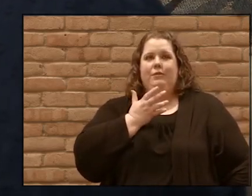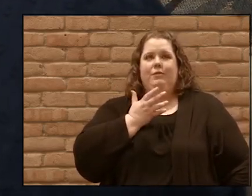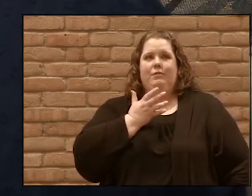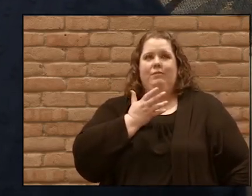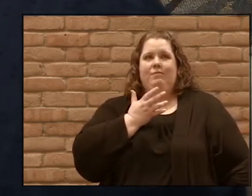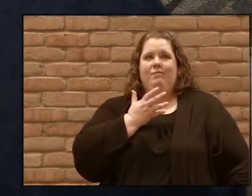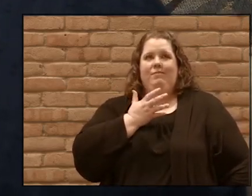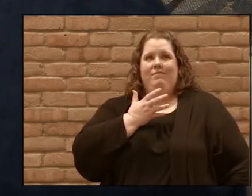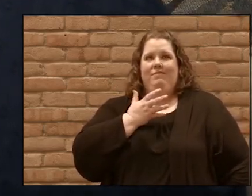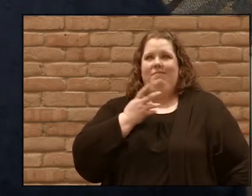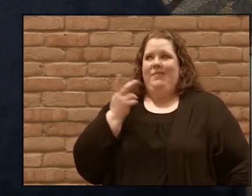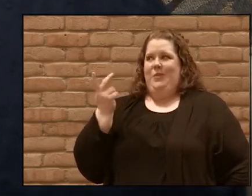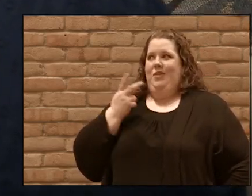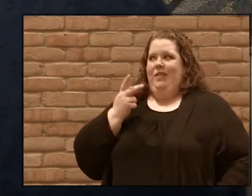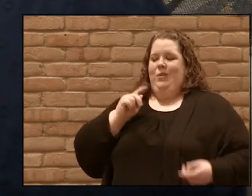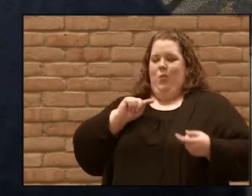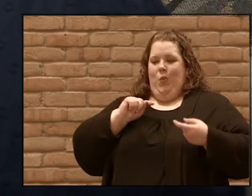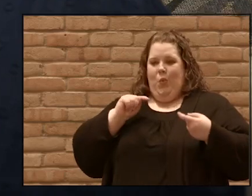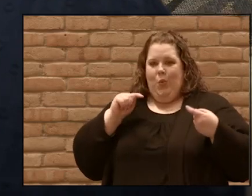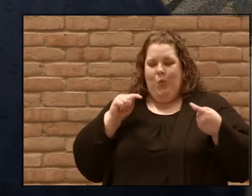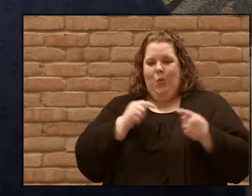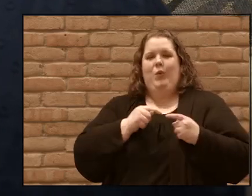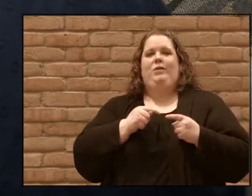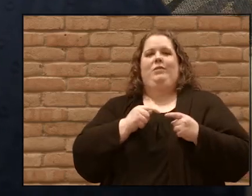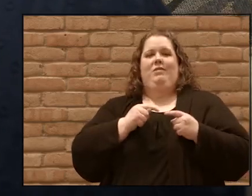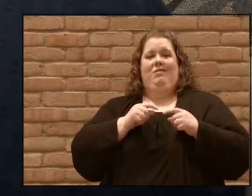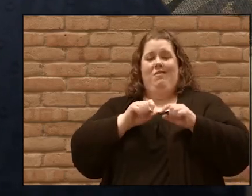hurt and broken